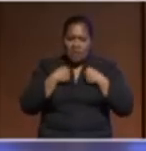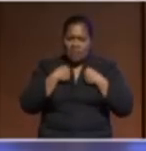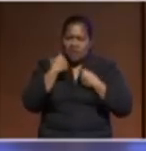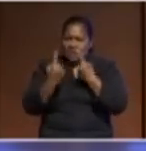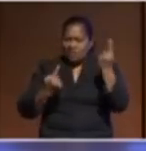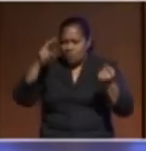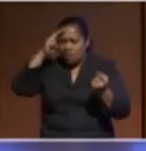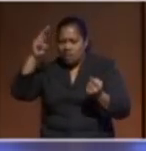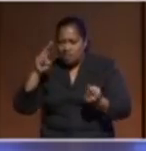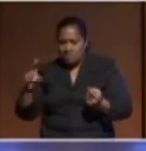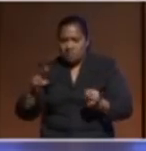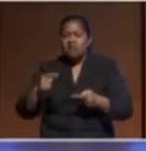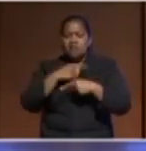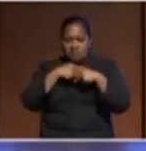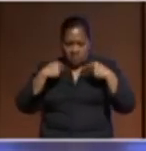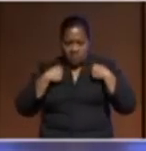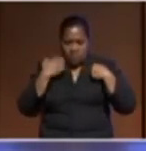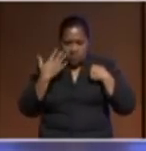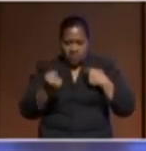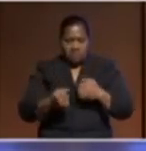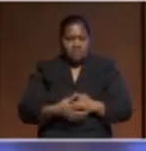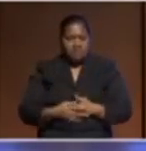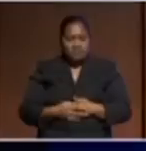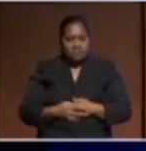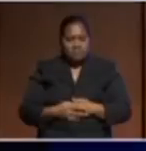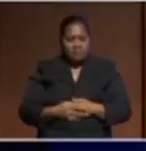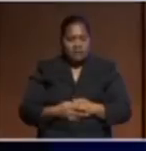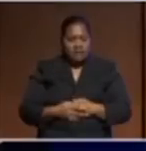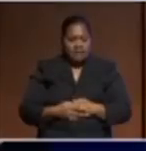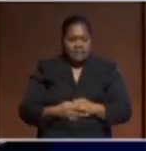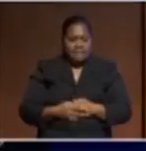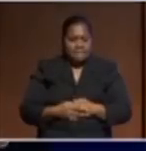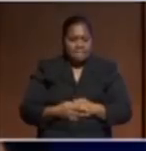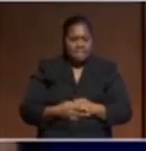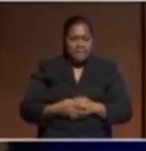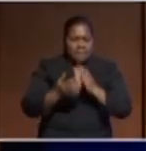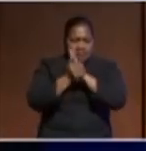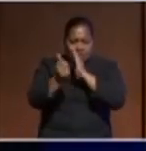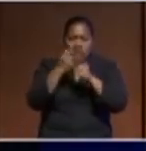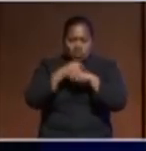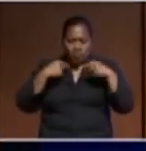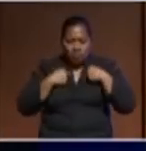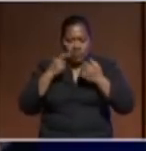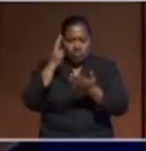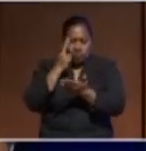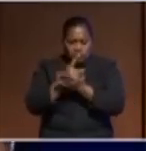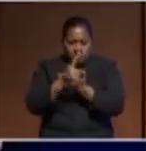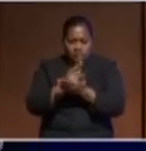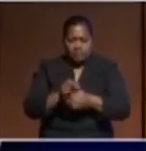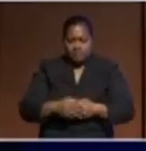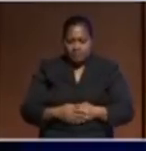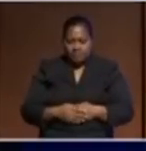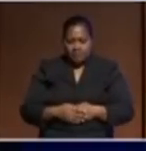we have the potential of really doing something very assertive to our deep seabed